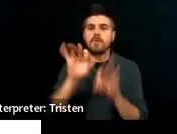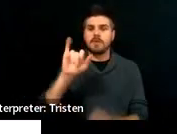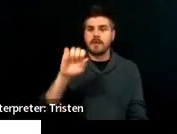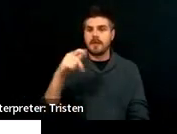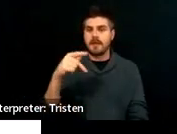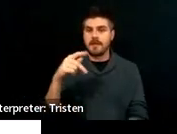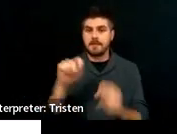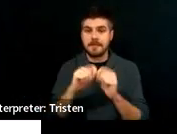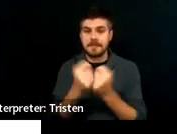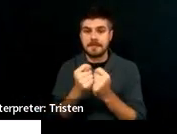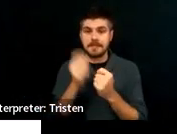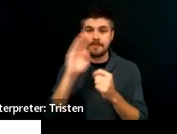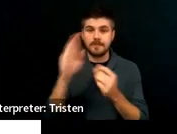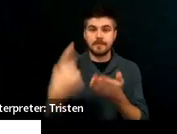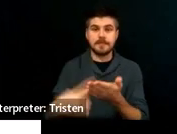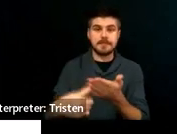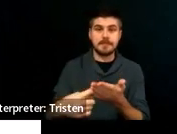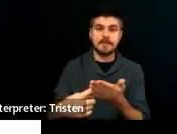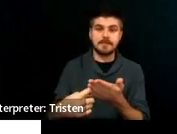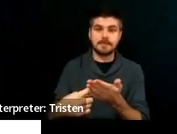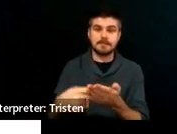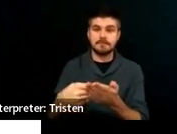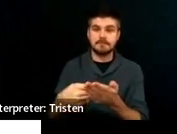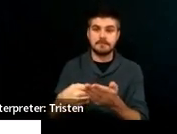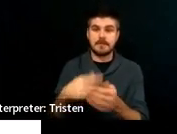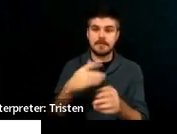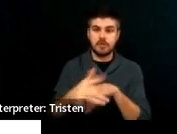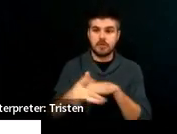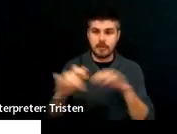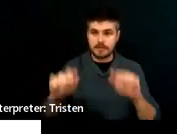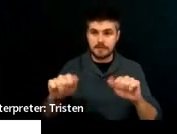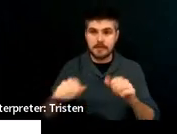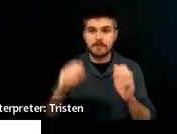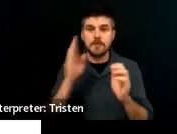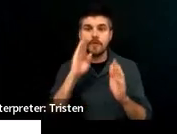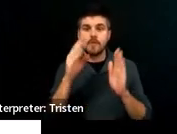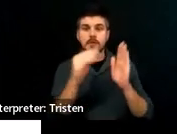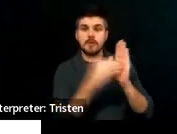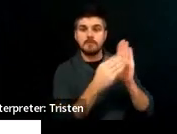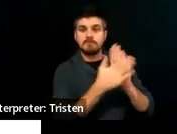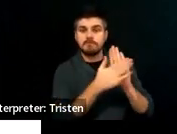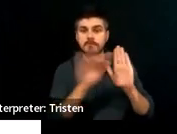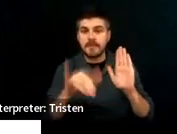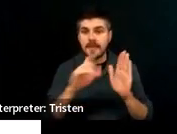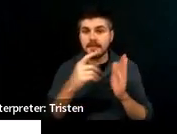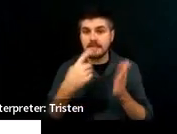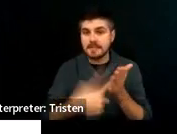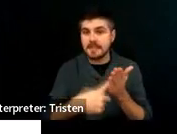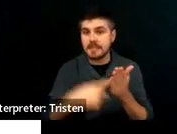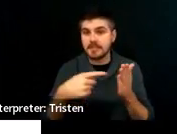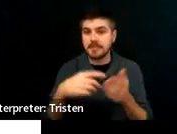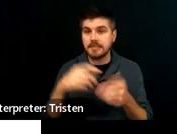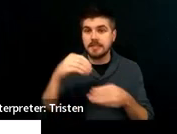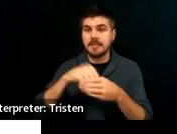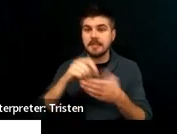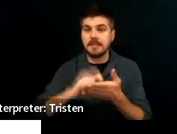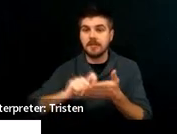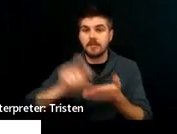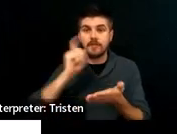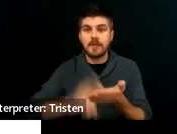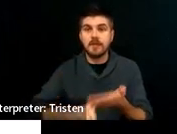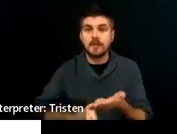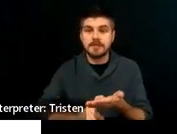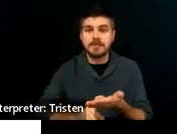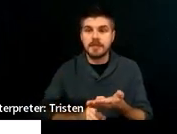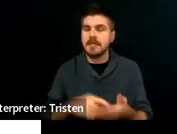discusses that and documents that discussion in the written notice very clearly as